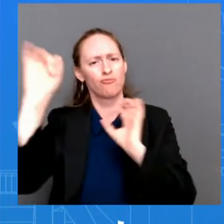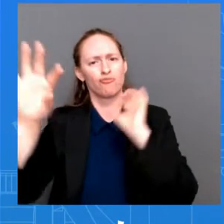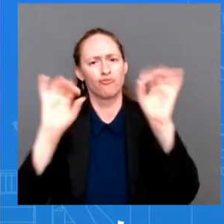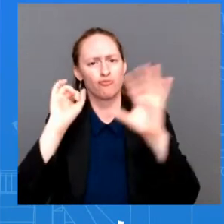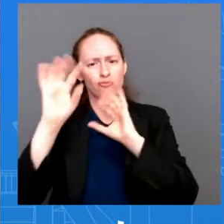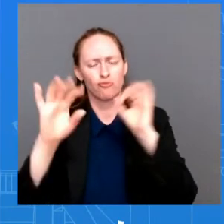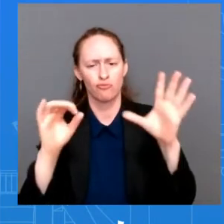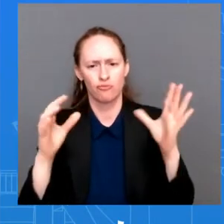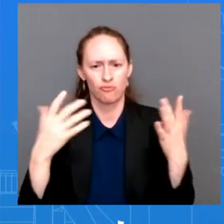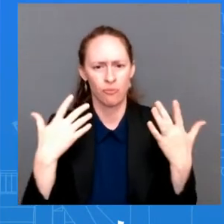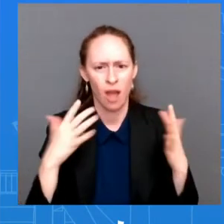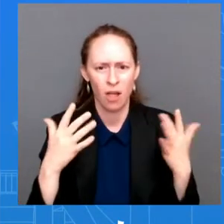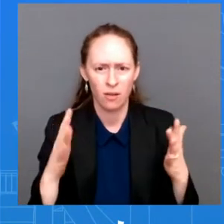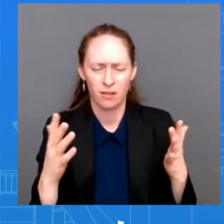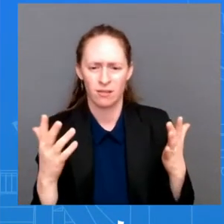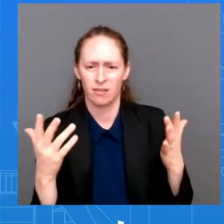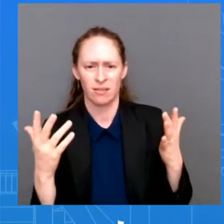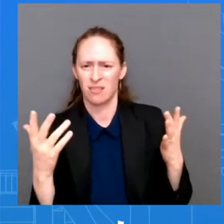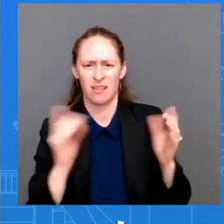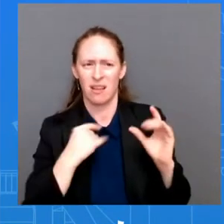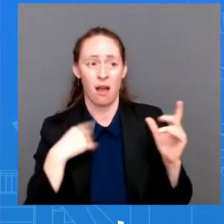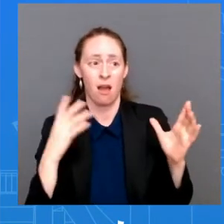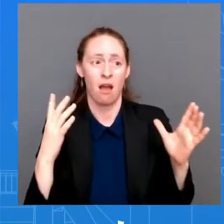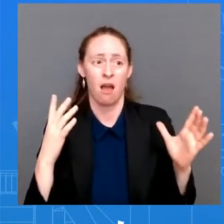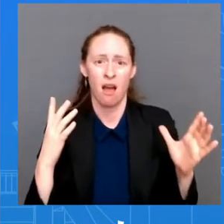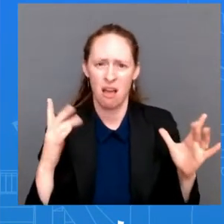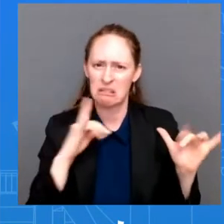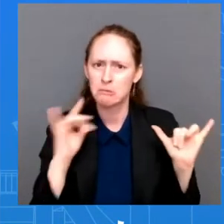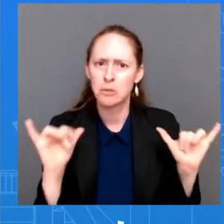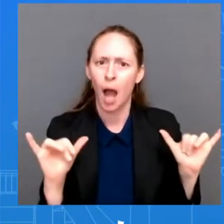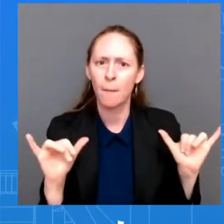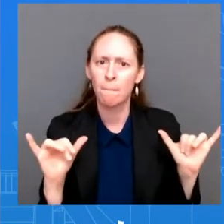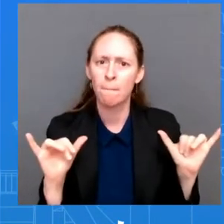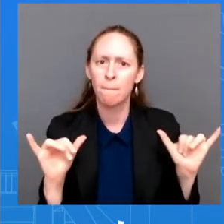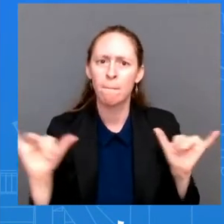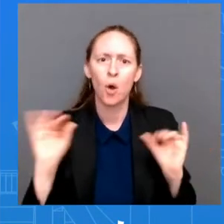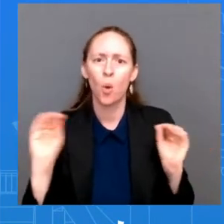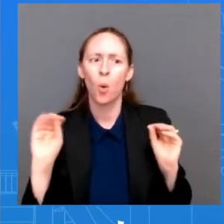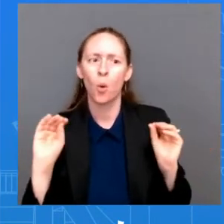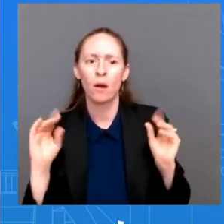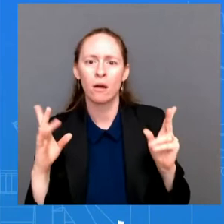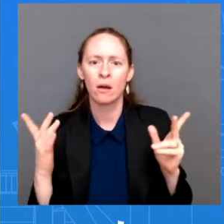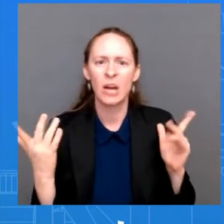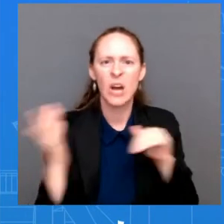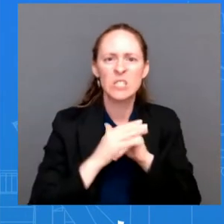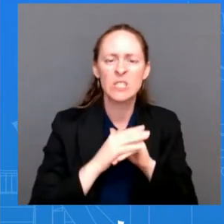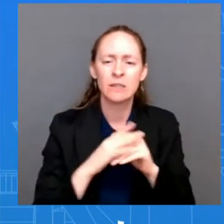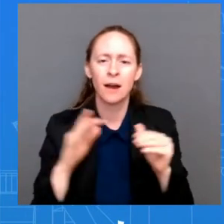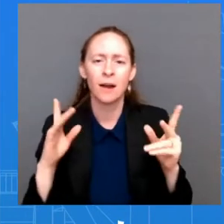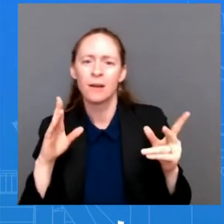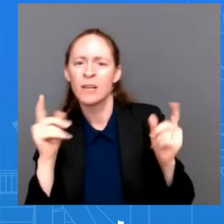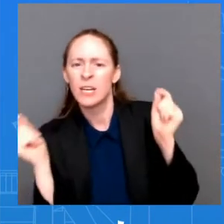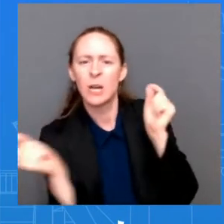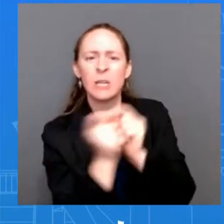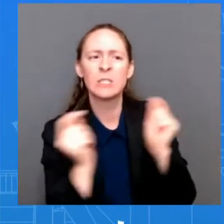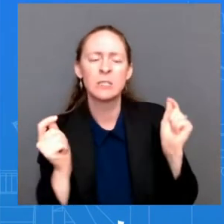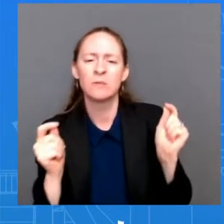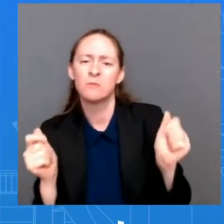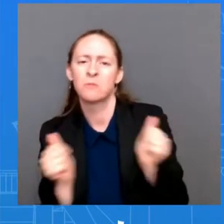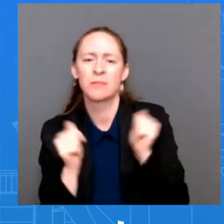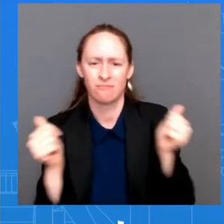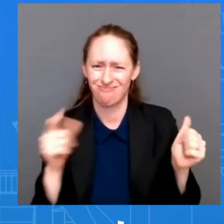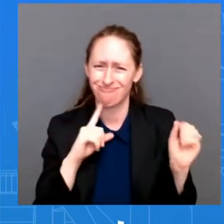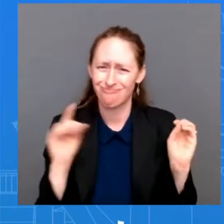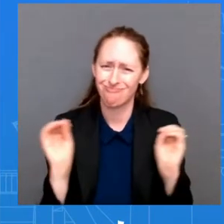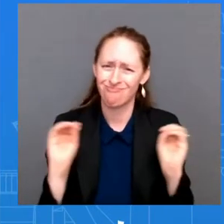We've not ramped up the rhetoric. We've not changed our behavior. Everything we've done is consistent with our obligations and our commitments. But if